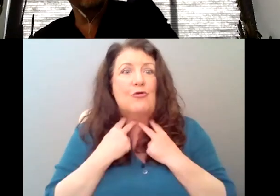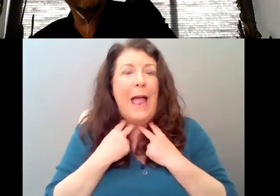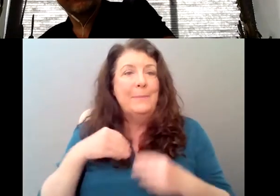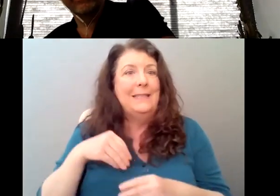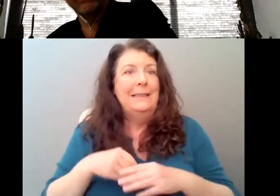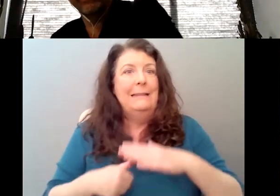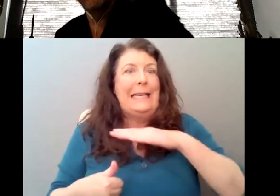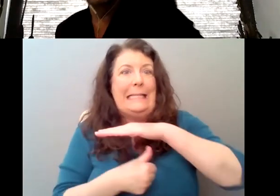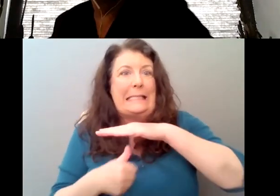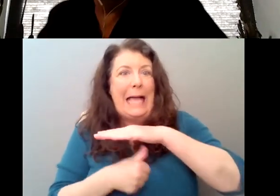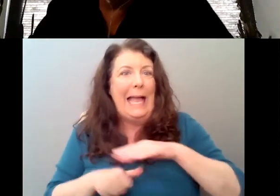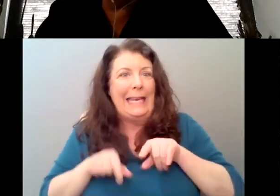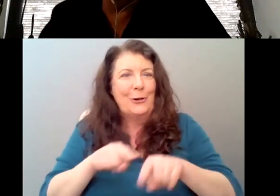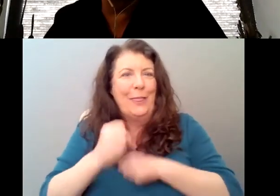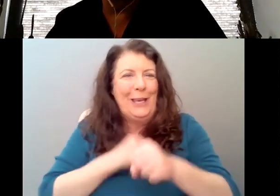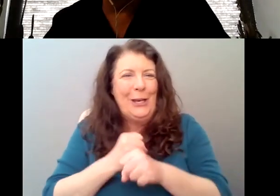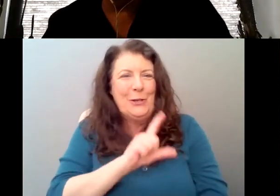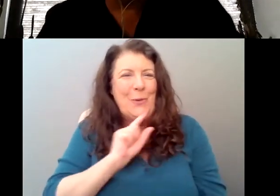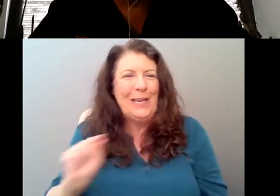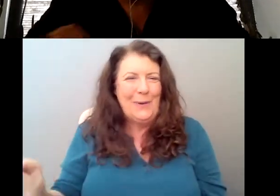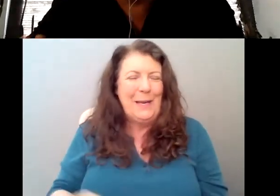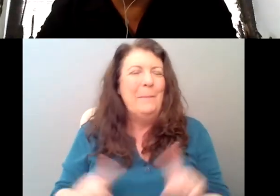Emily Dickinson's world, but yeah.